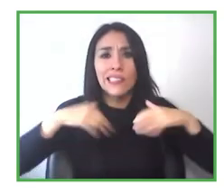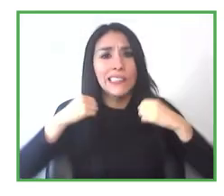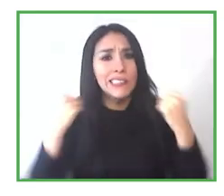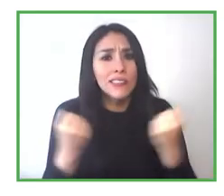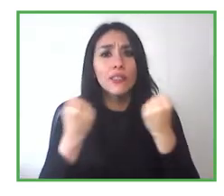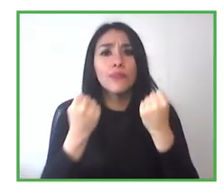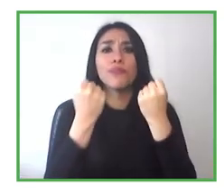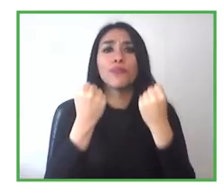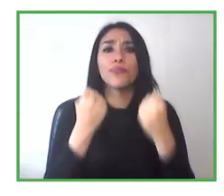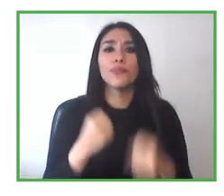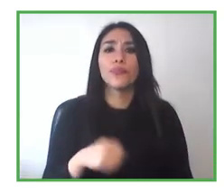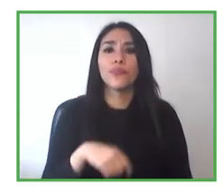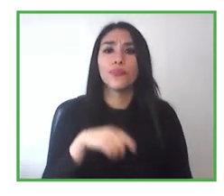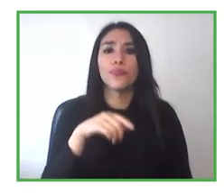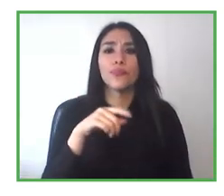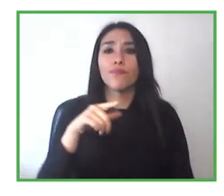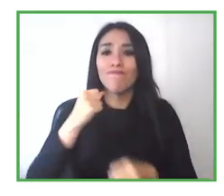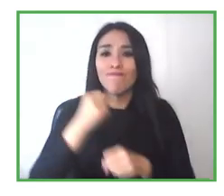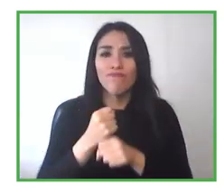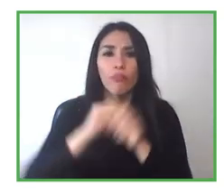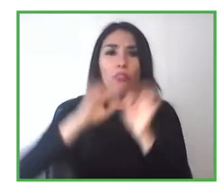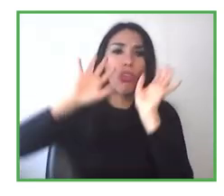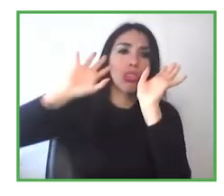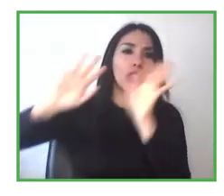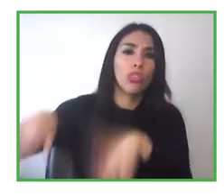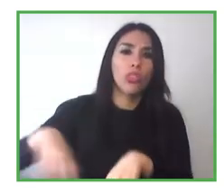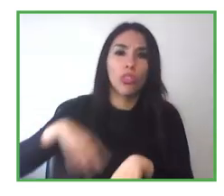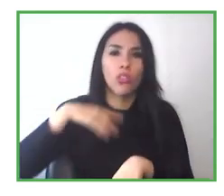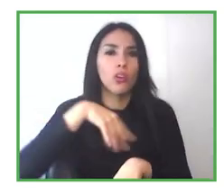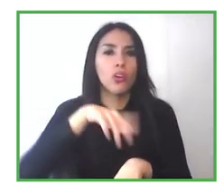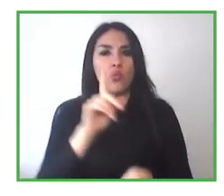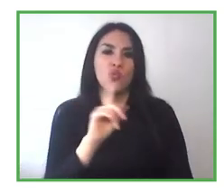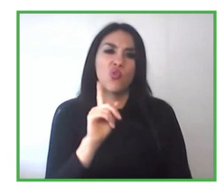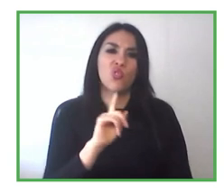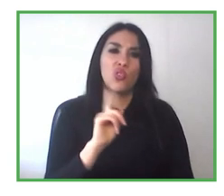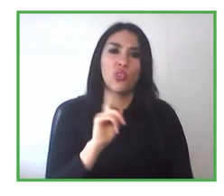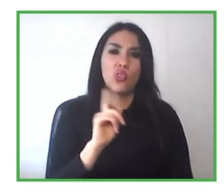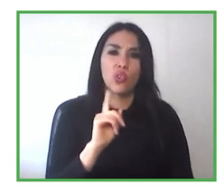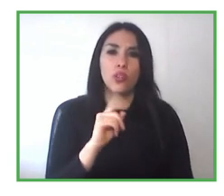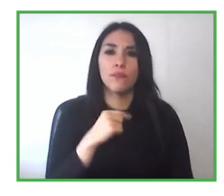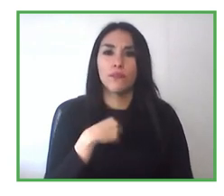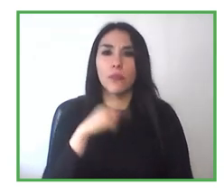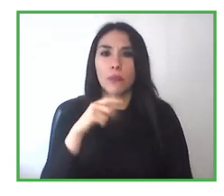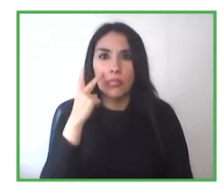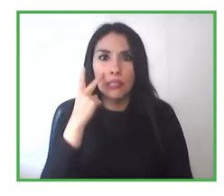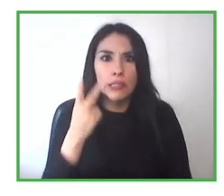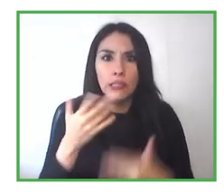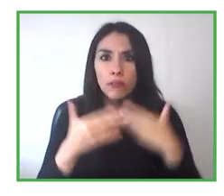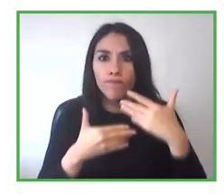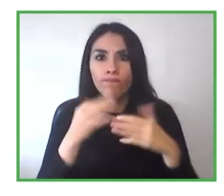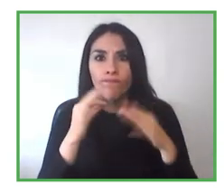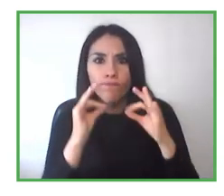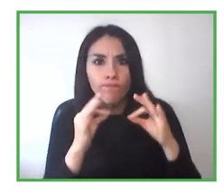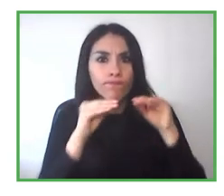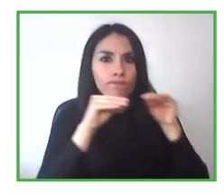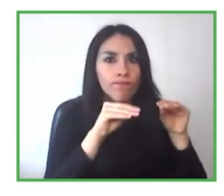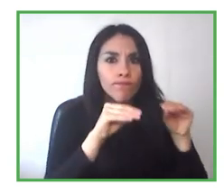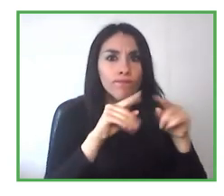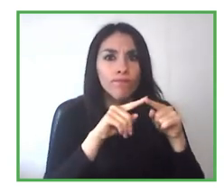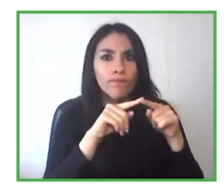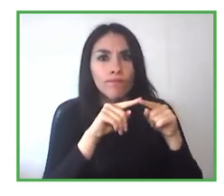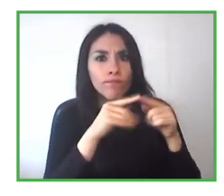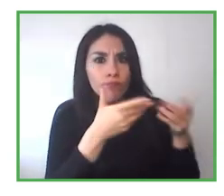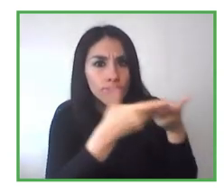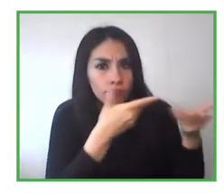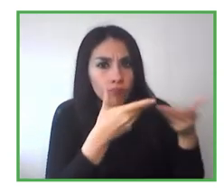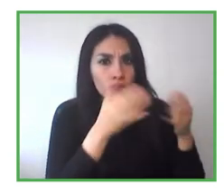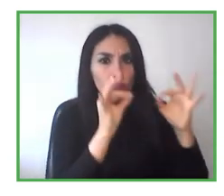malpractice. We try to also guide them, accompany them, and train them, and not to fall into